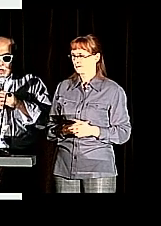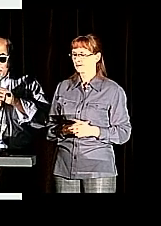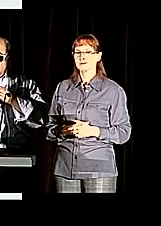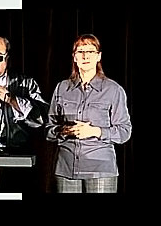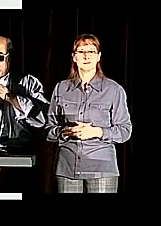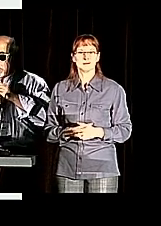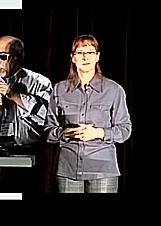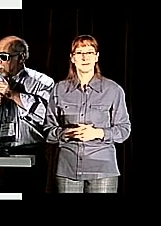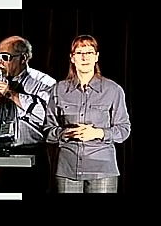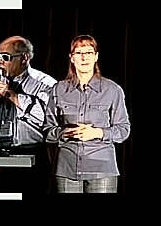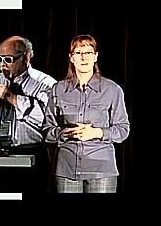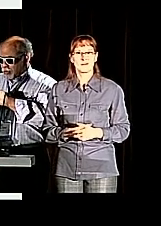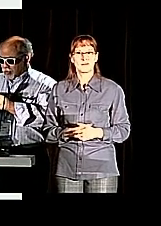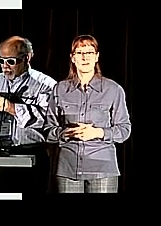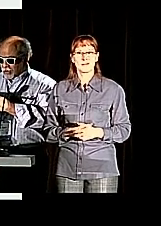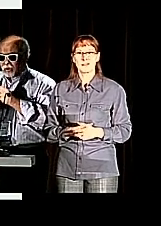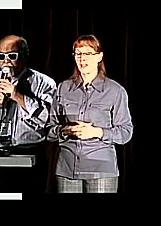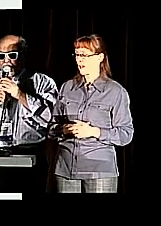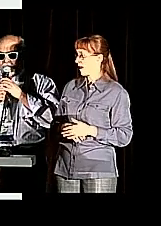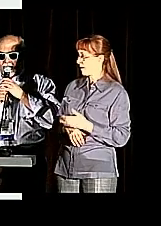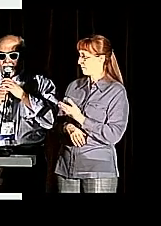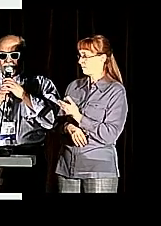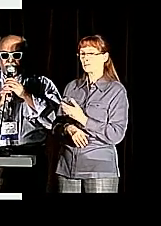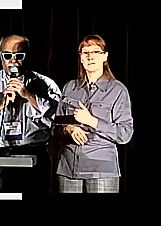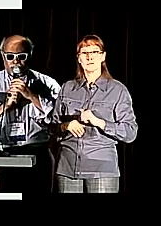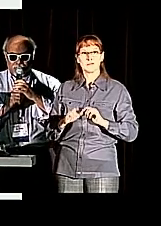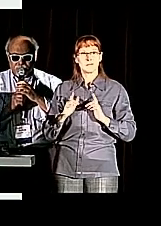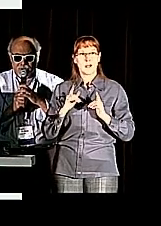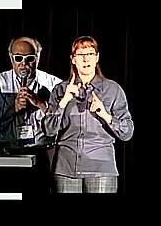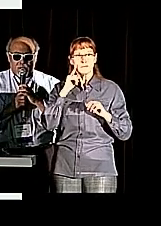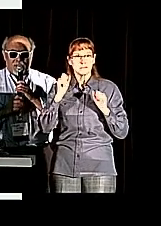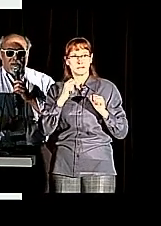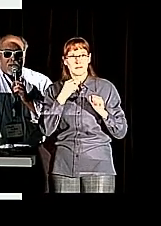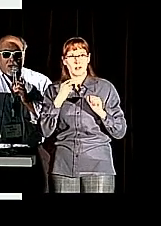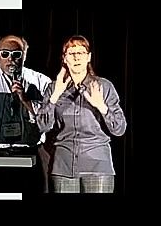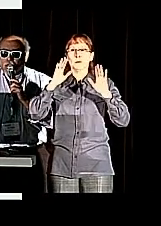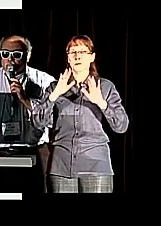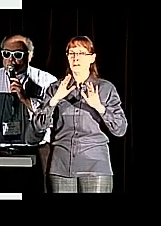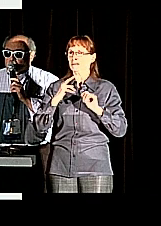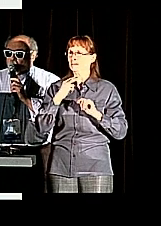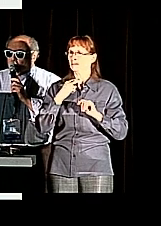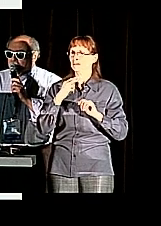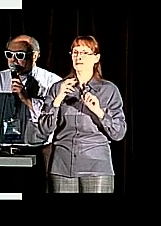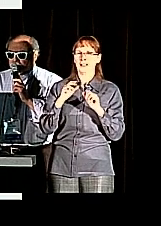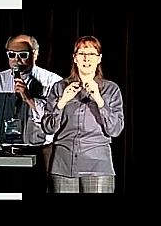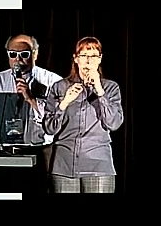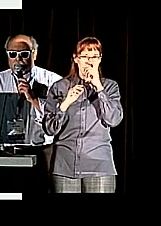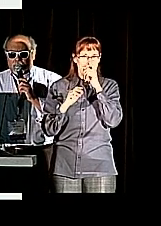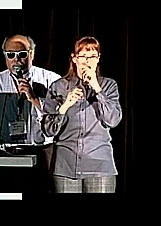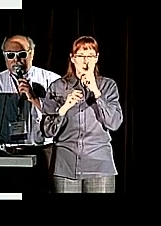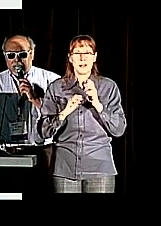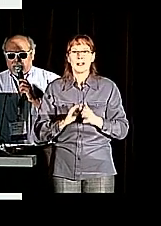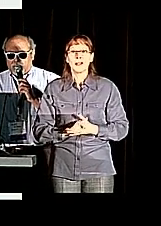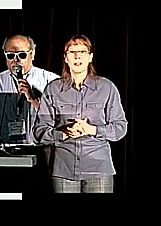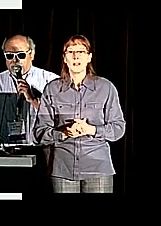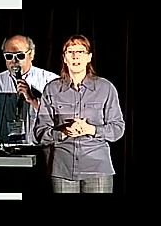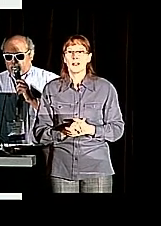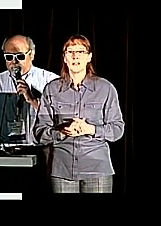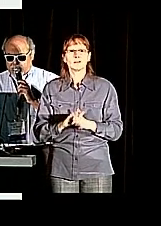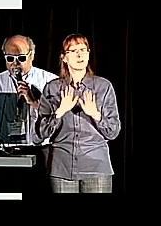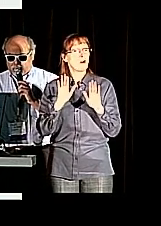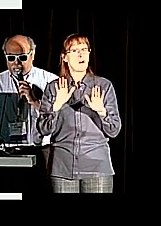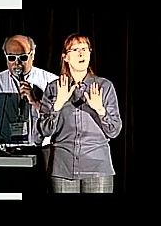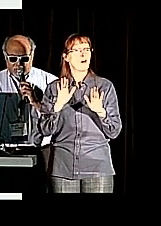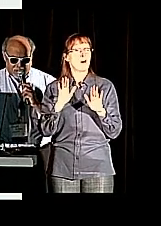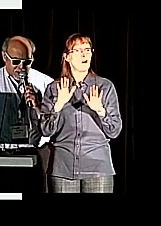Well, think, uh, hello? Are we live? Thank you. Okay. Rather than taking up any